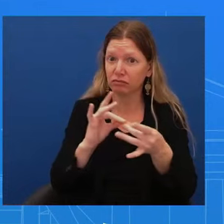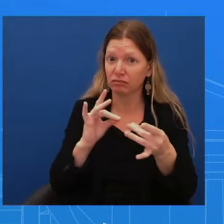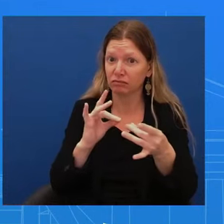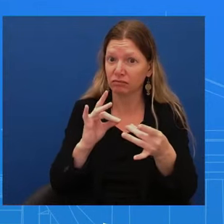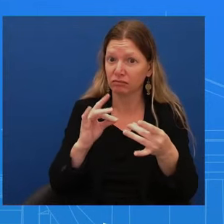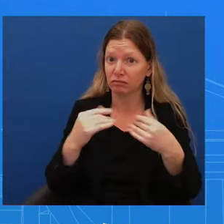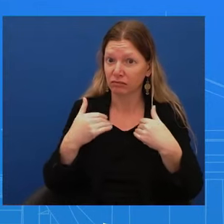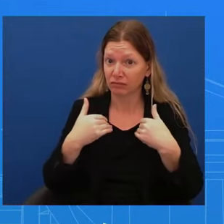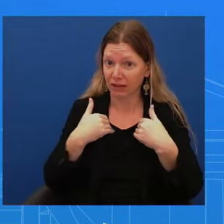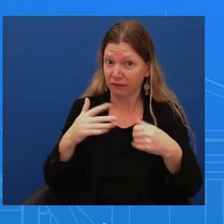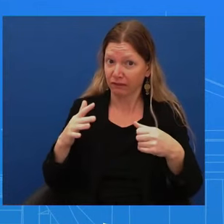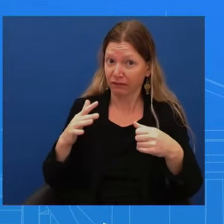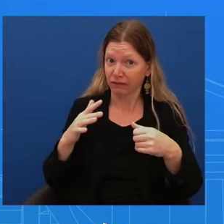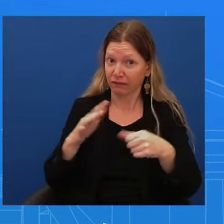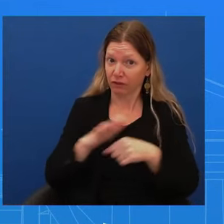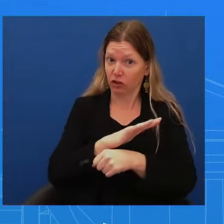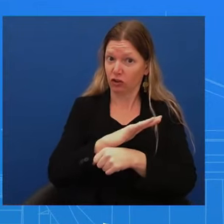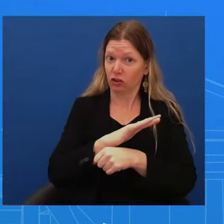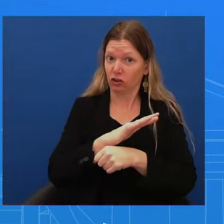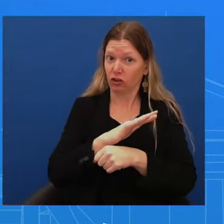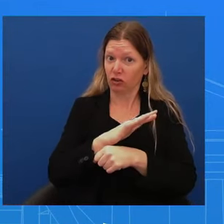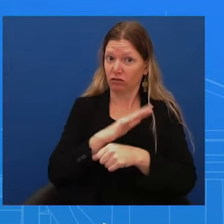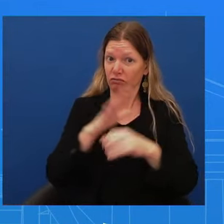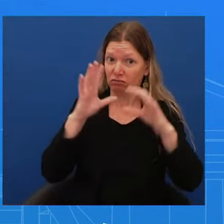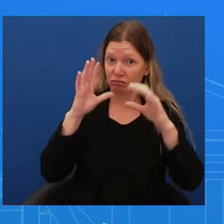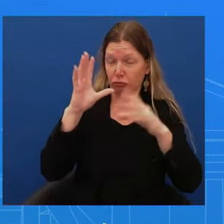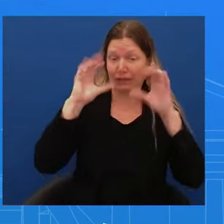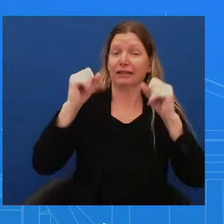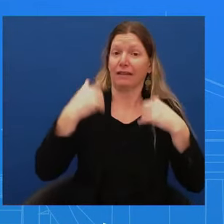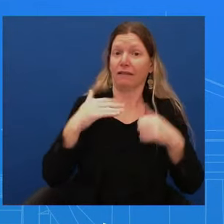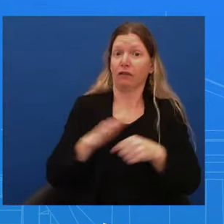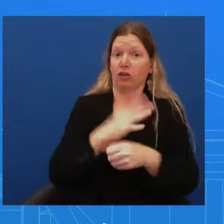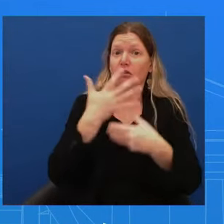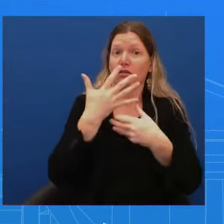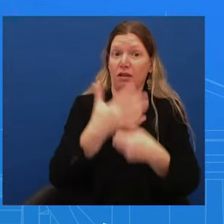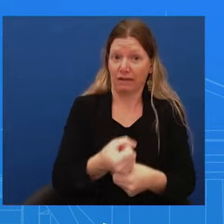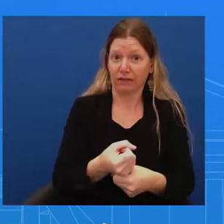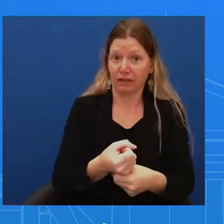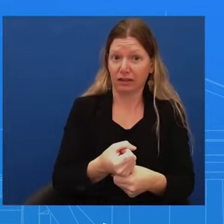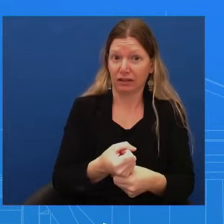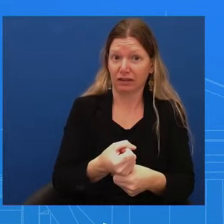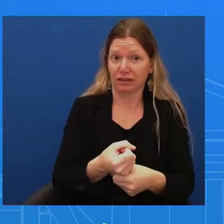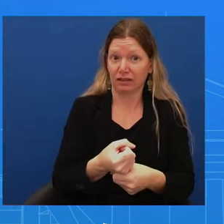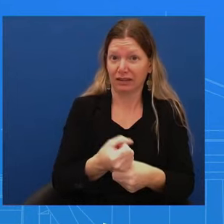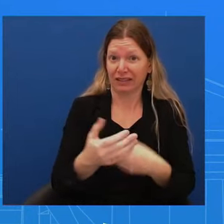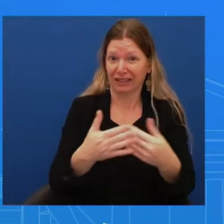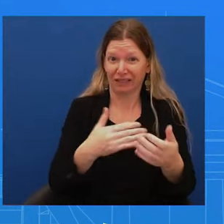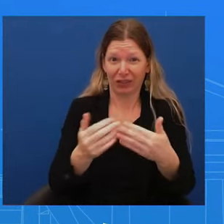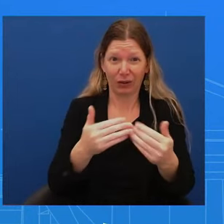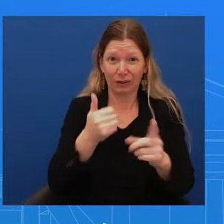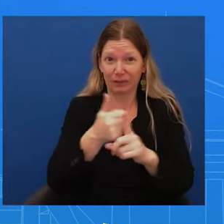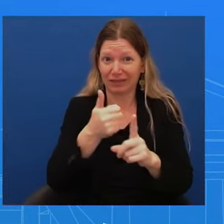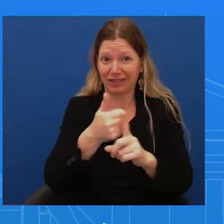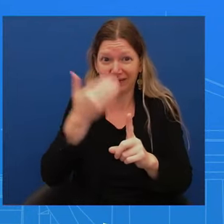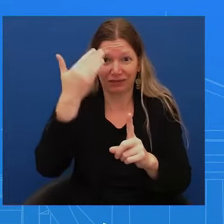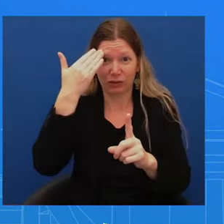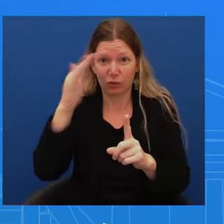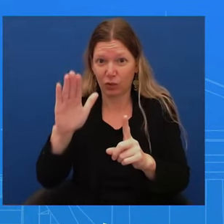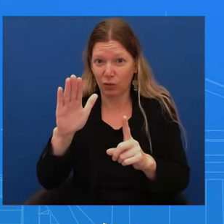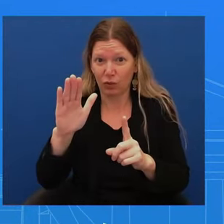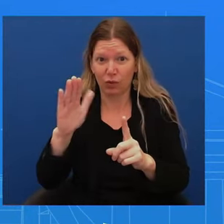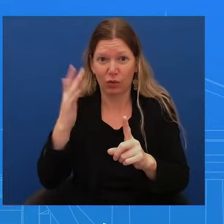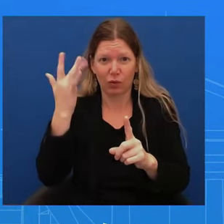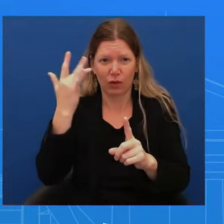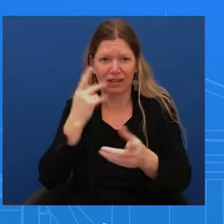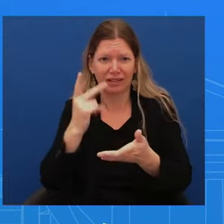neither the president nor anyone else on his staff yet knows why Secretary Austin violated